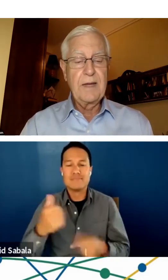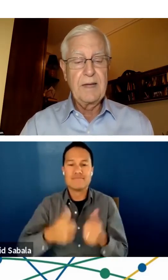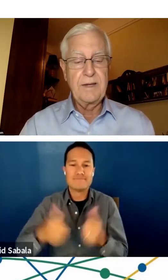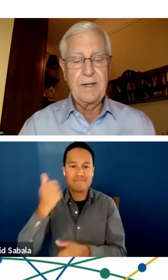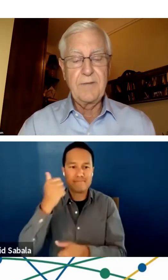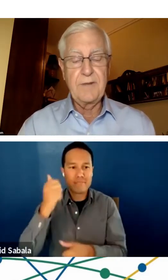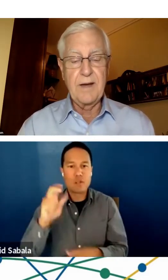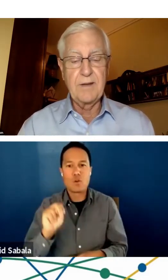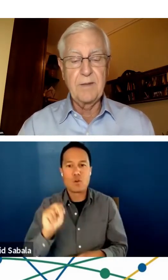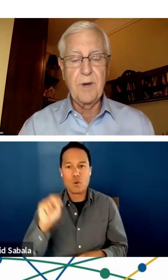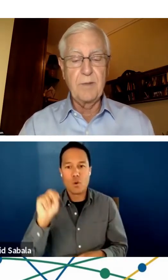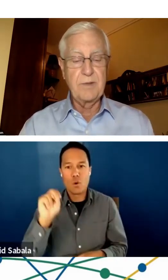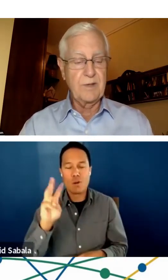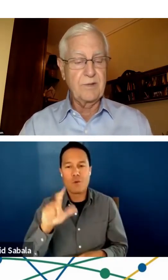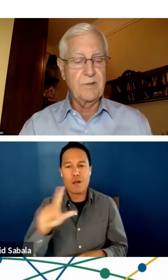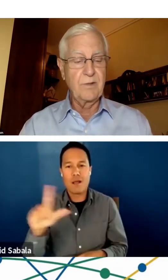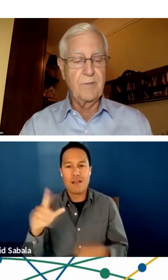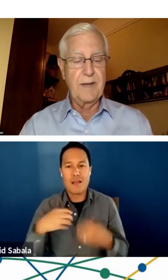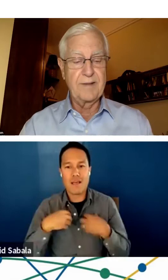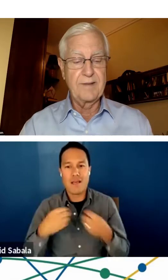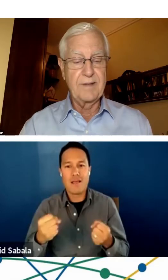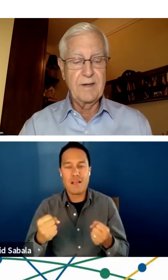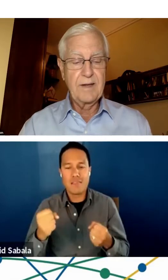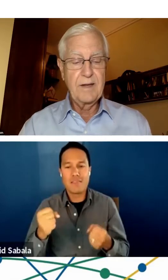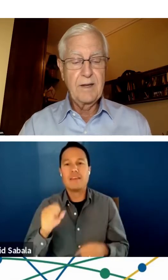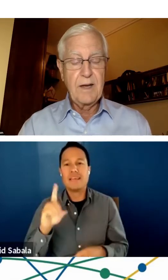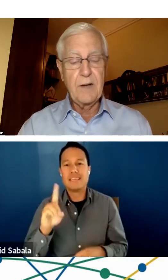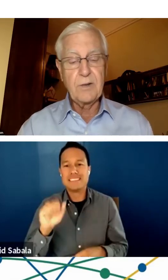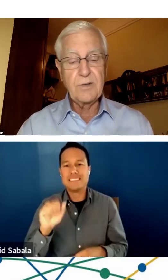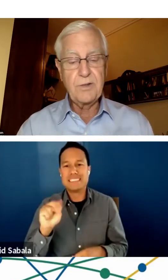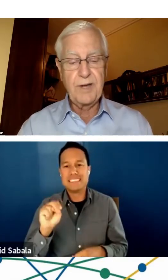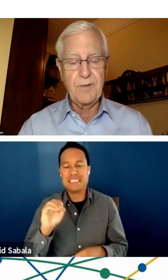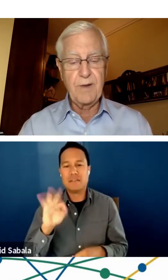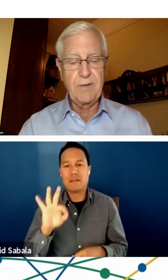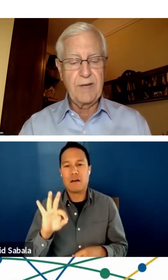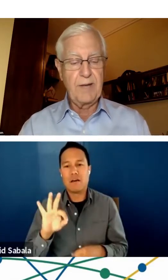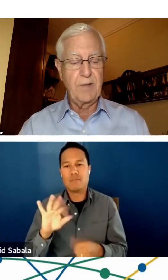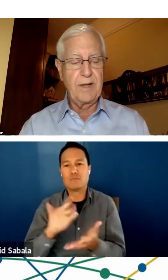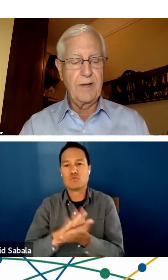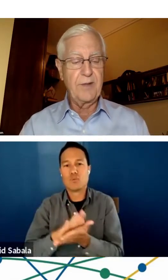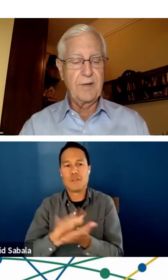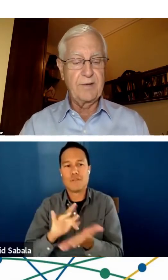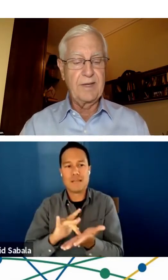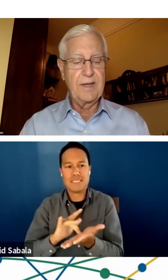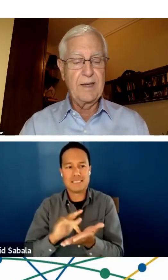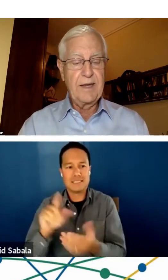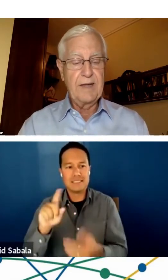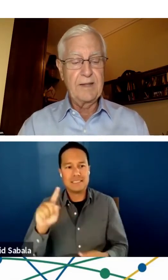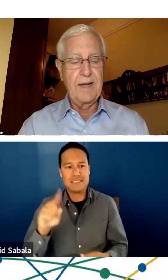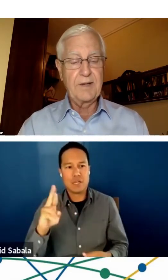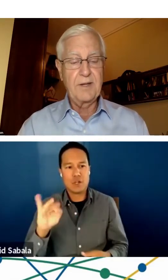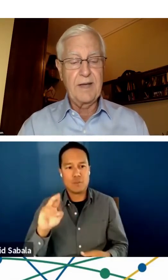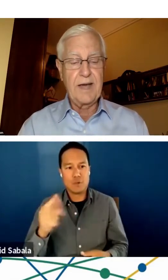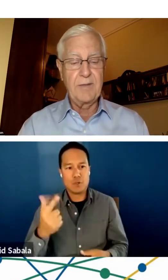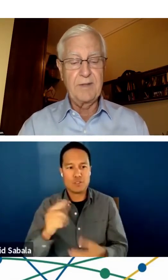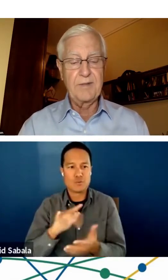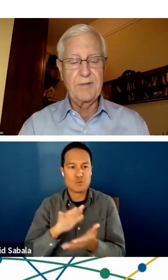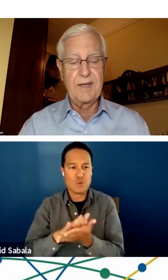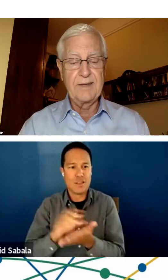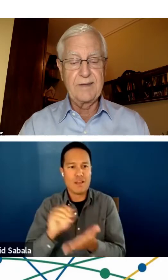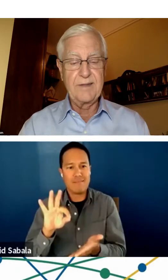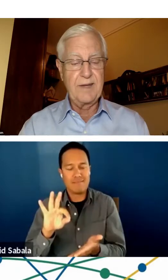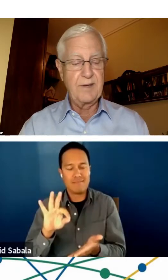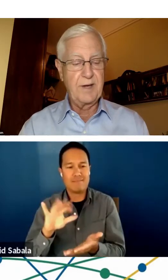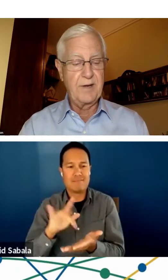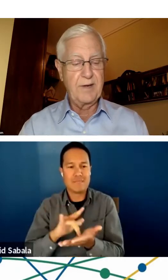Health and Dean of the Donald and Barbara Zucker School of Medicine. I also chair the Roundtable on Health Literacy at the National Academies